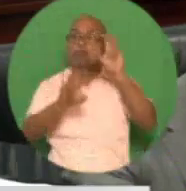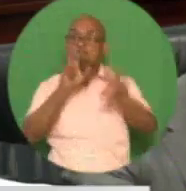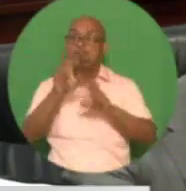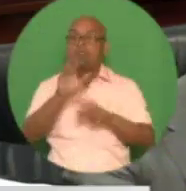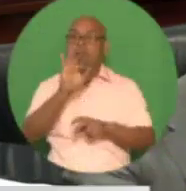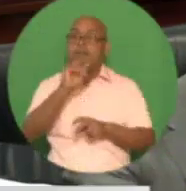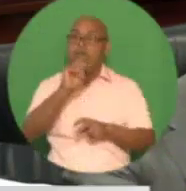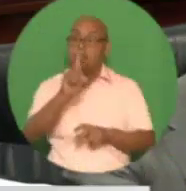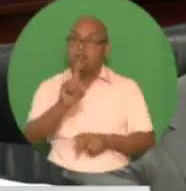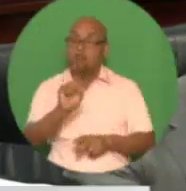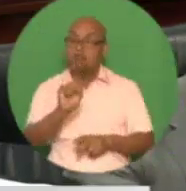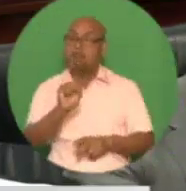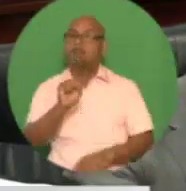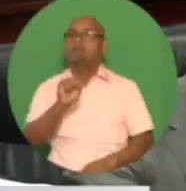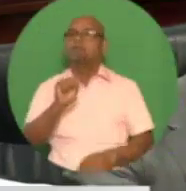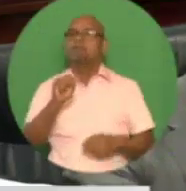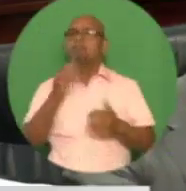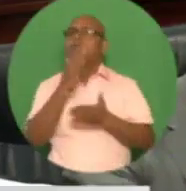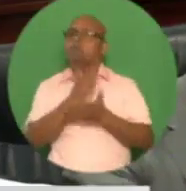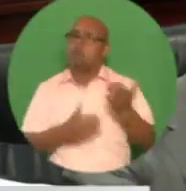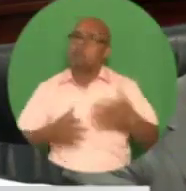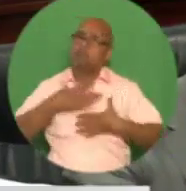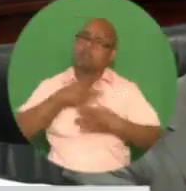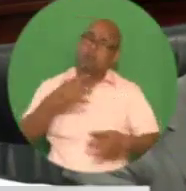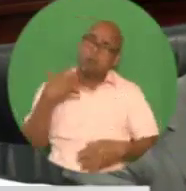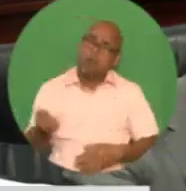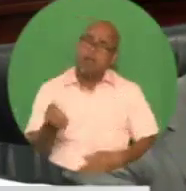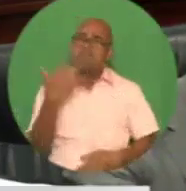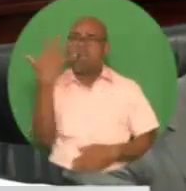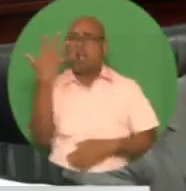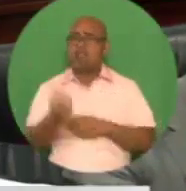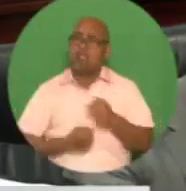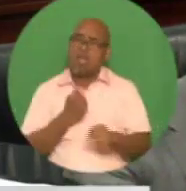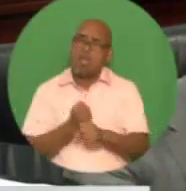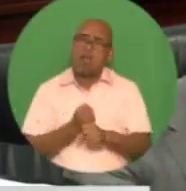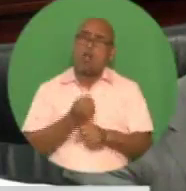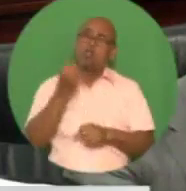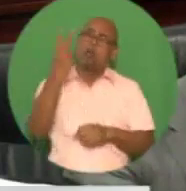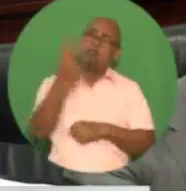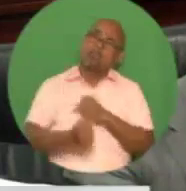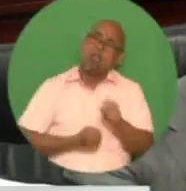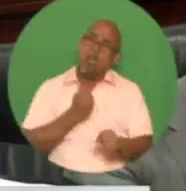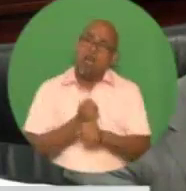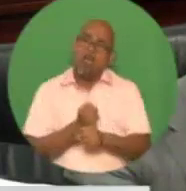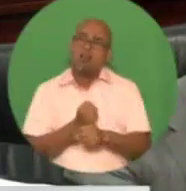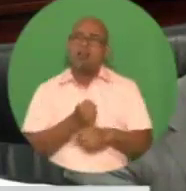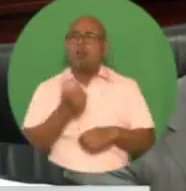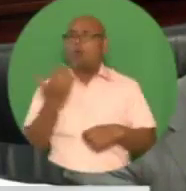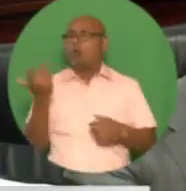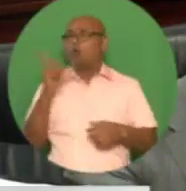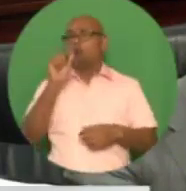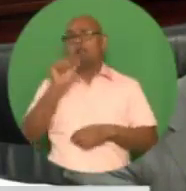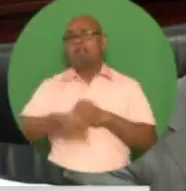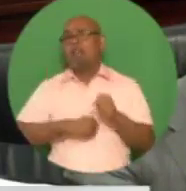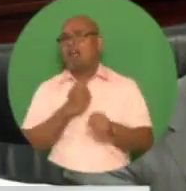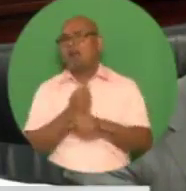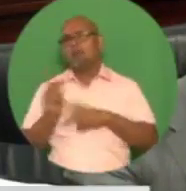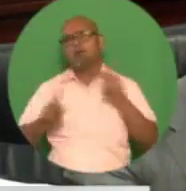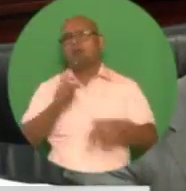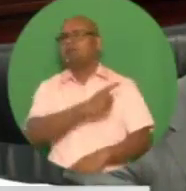requirements, whether for five years, 12 years, or 20 years. In this process, with an additional 3